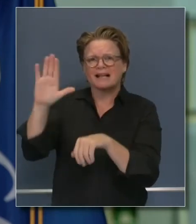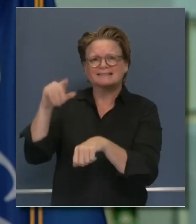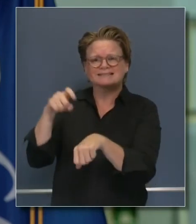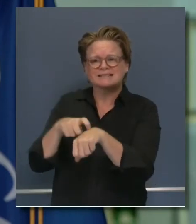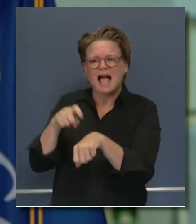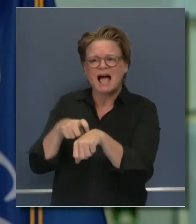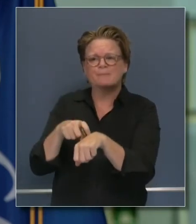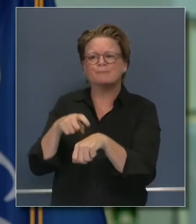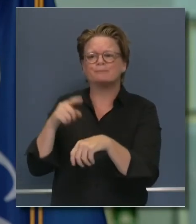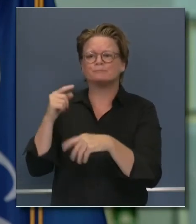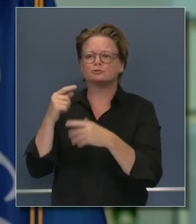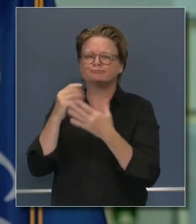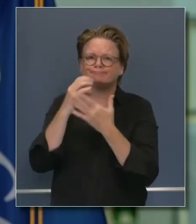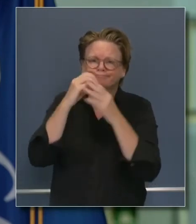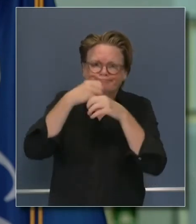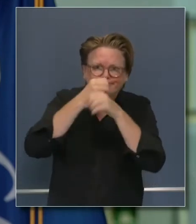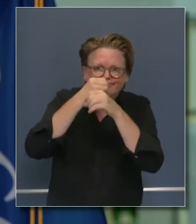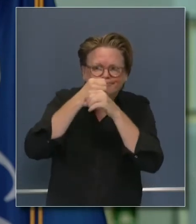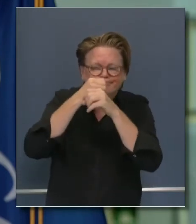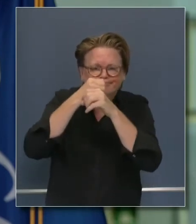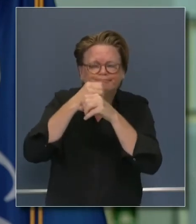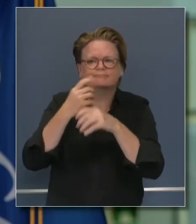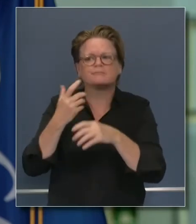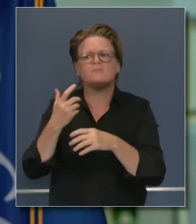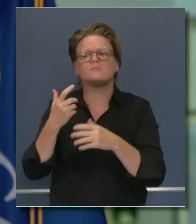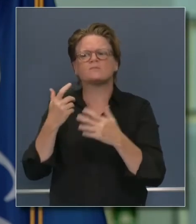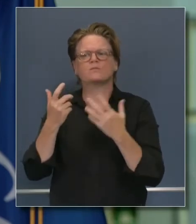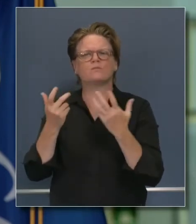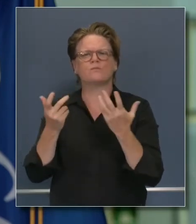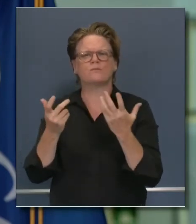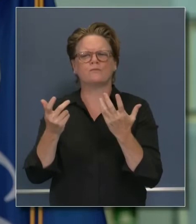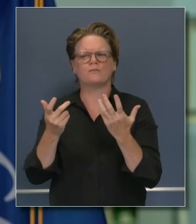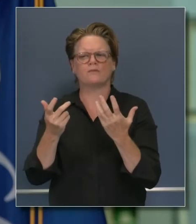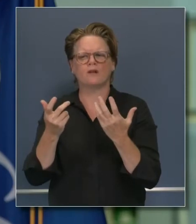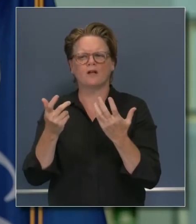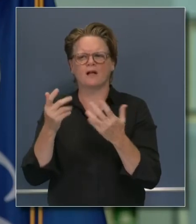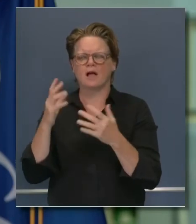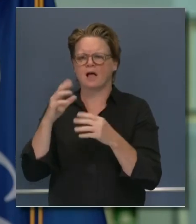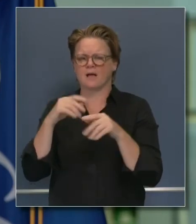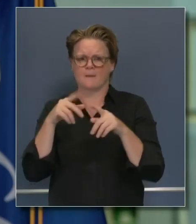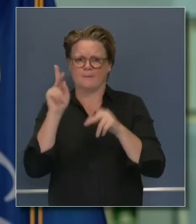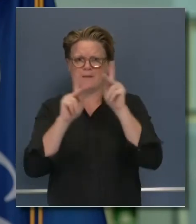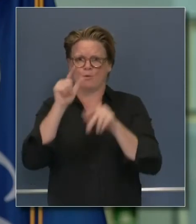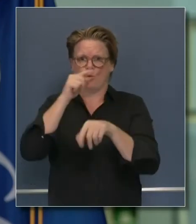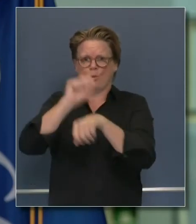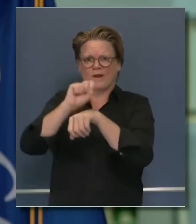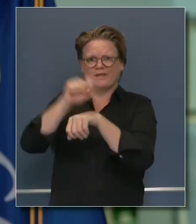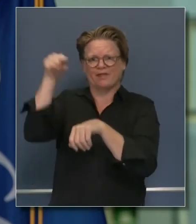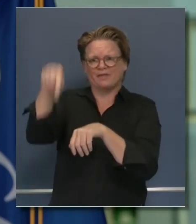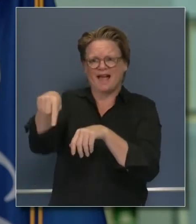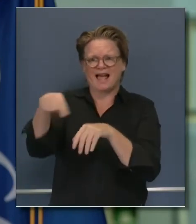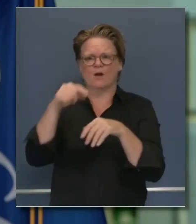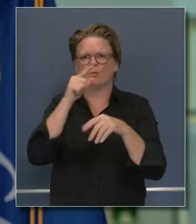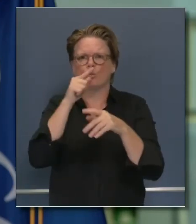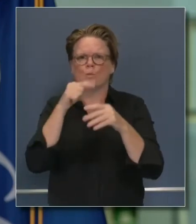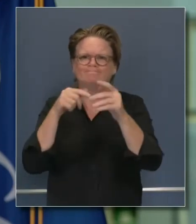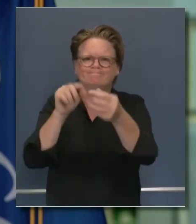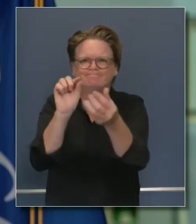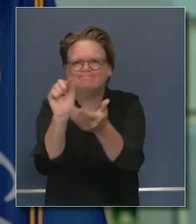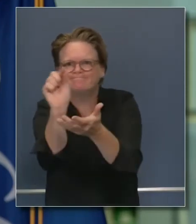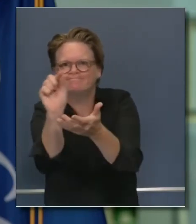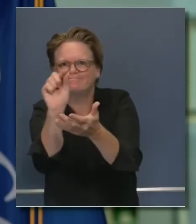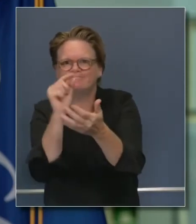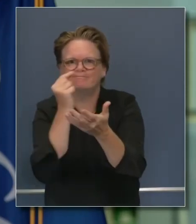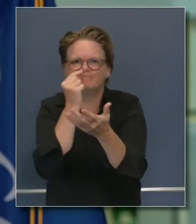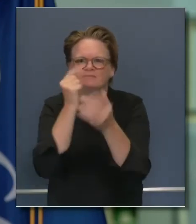site, providing PPE for those people who are conducting the test. So can you explain, does this contract cover